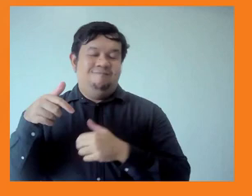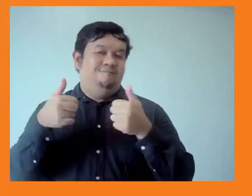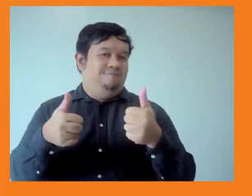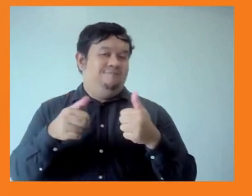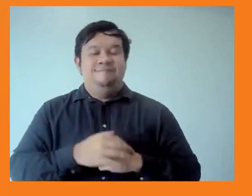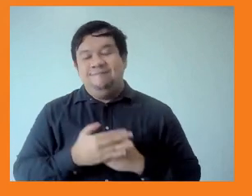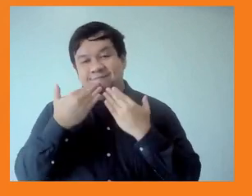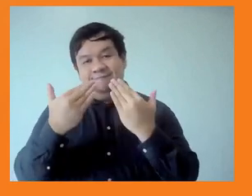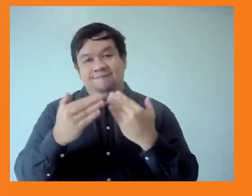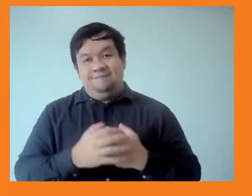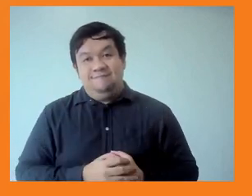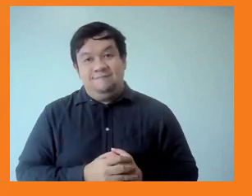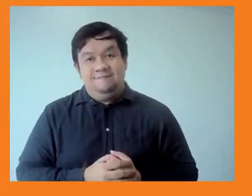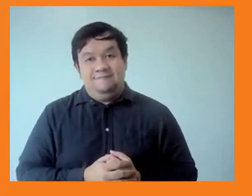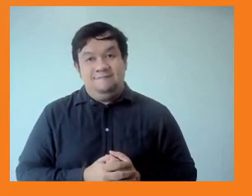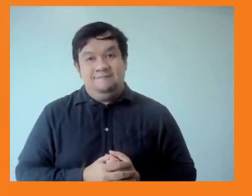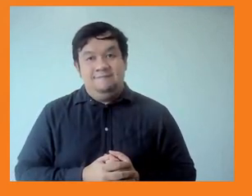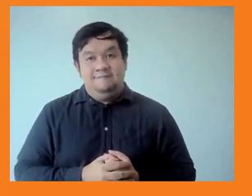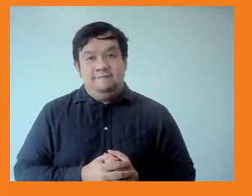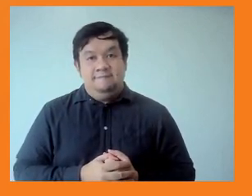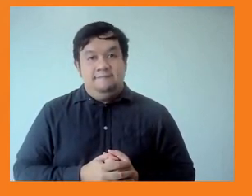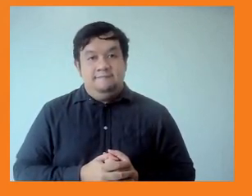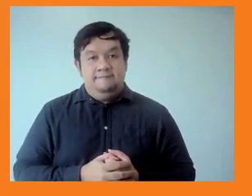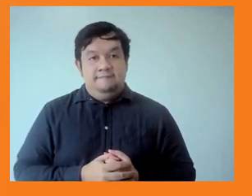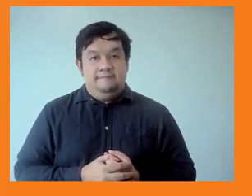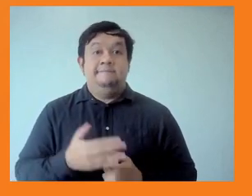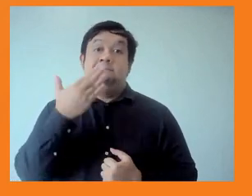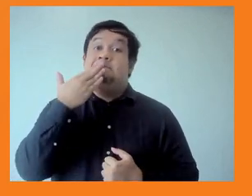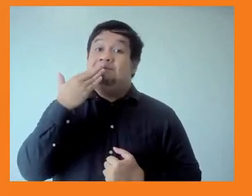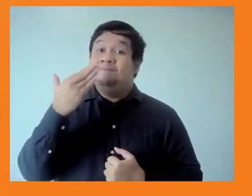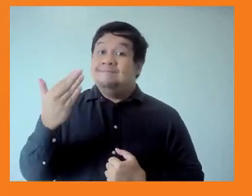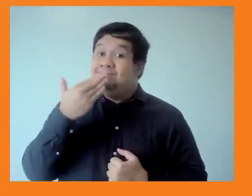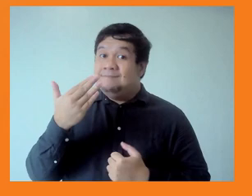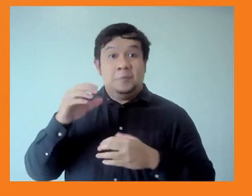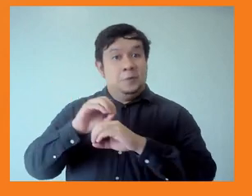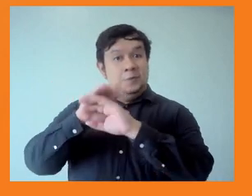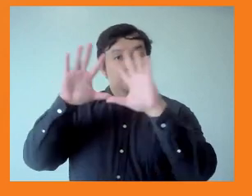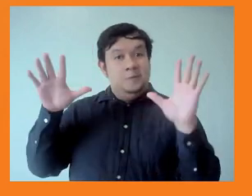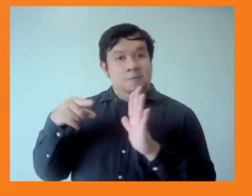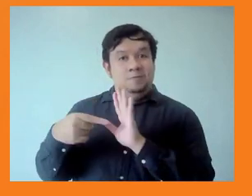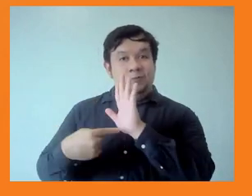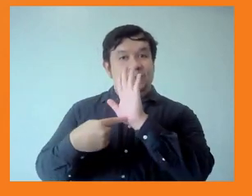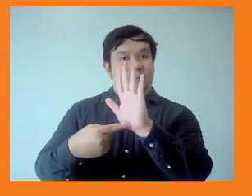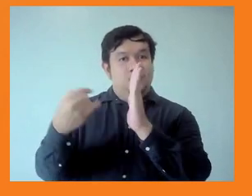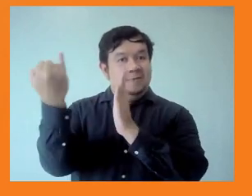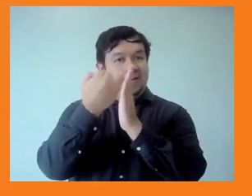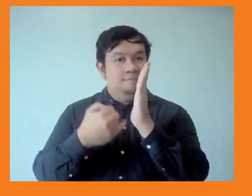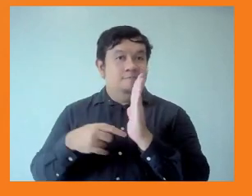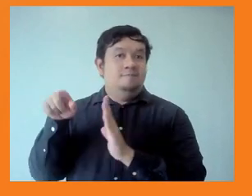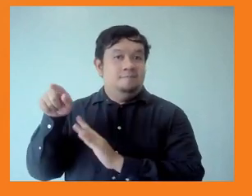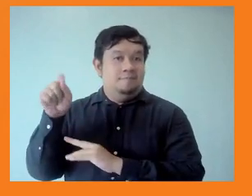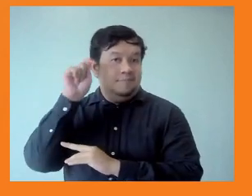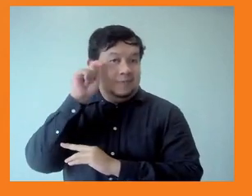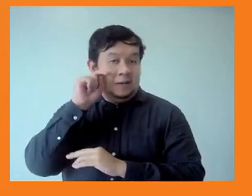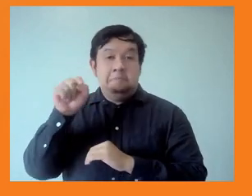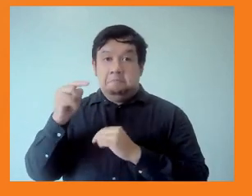Thank you so much, Desiree, for that really creative visualization and a very nice summary of all the discussion we had today. Once again, thank